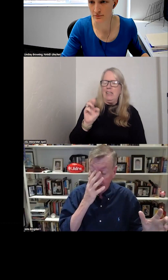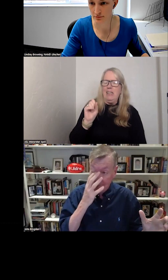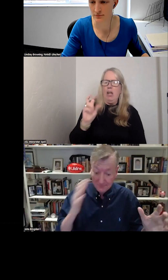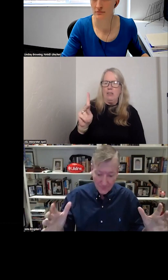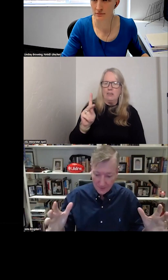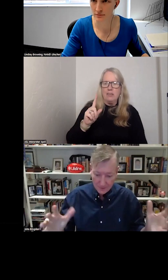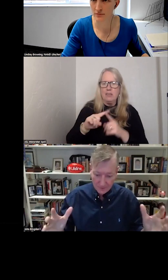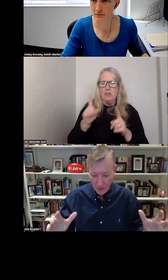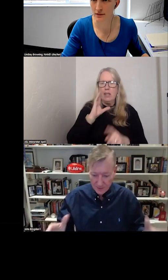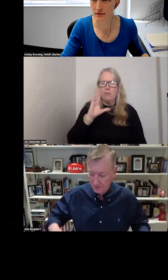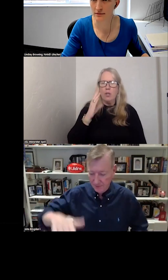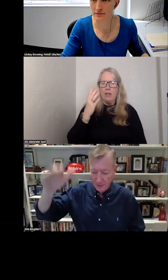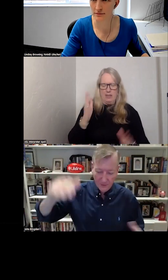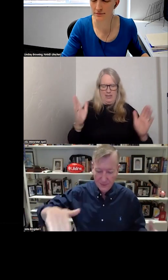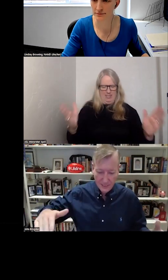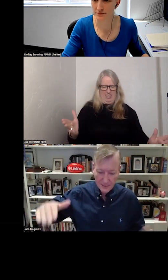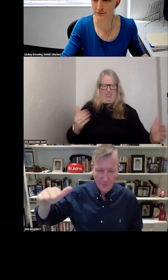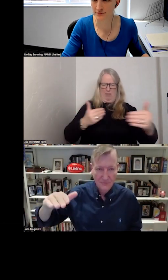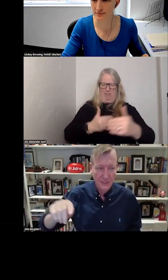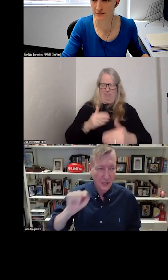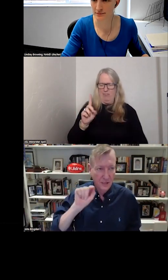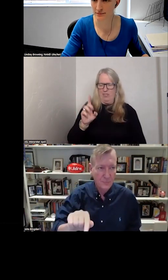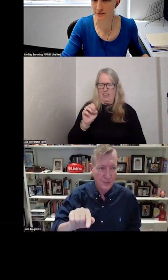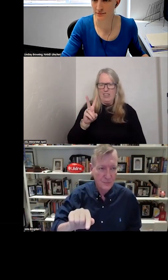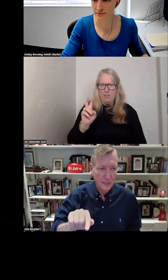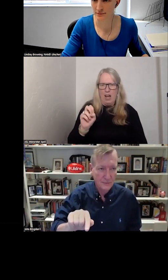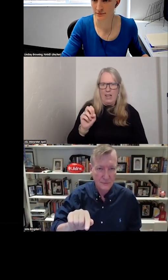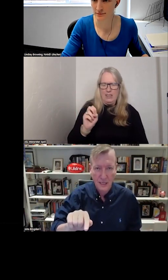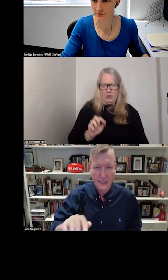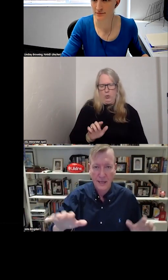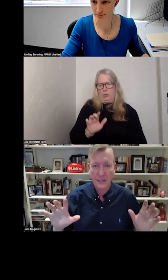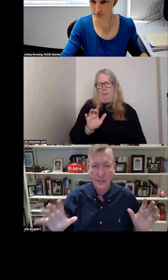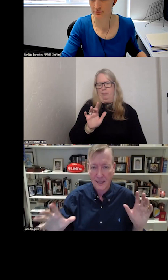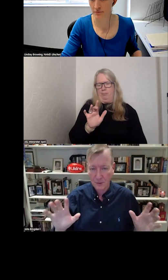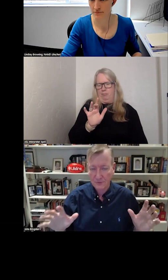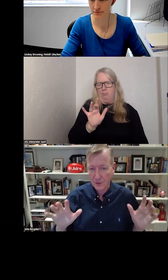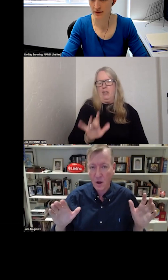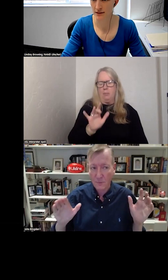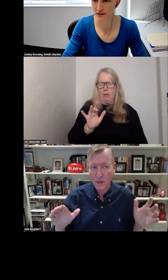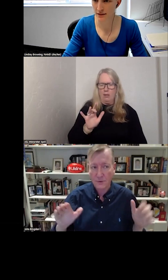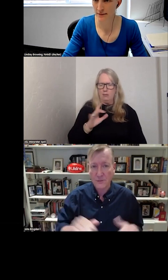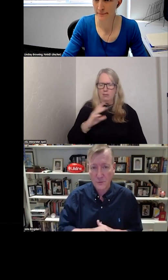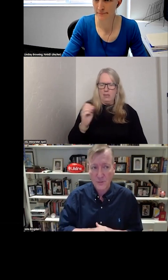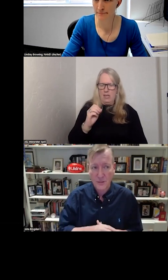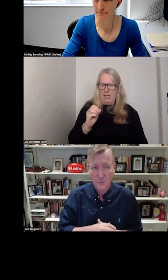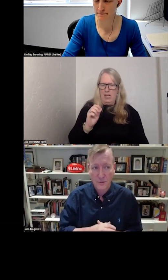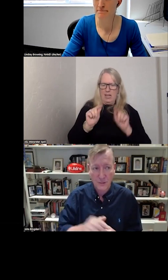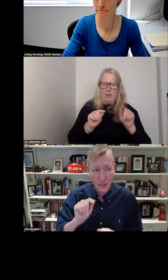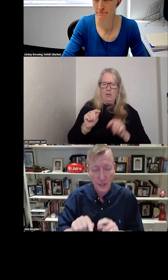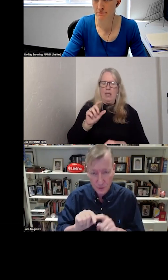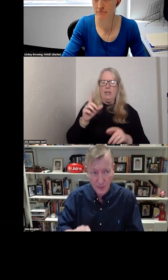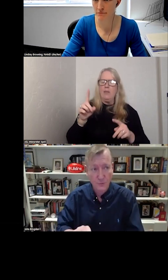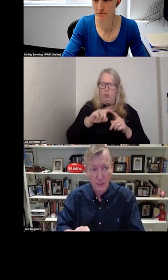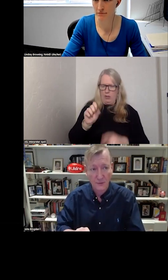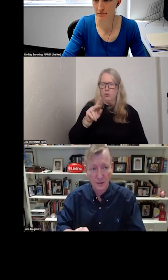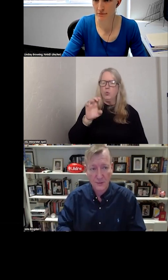device. I know it stands a couple of feet high, you press the button at a couple of very high profile suicide spots and